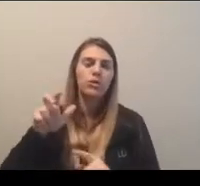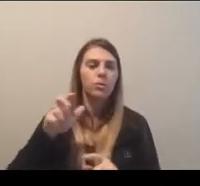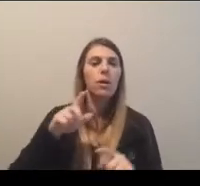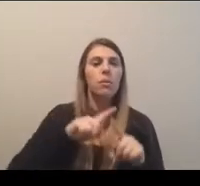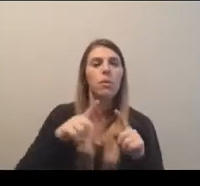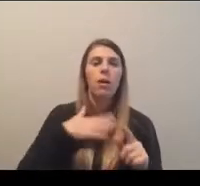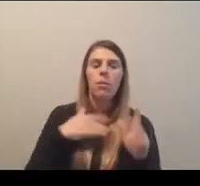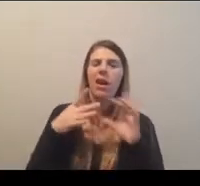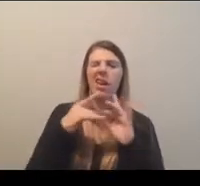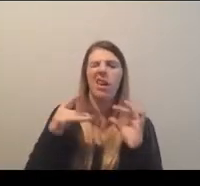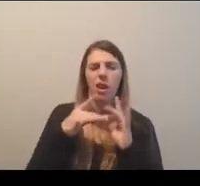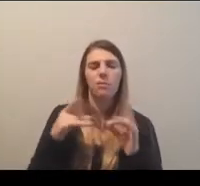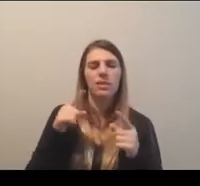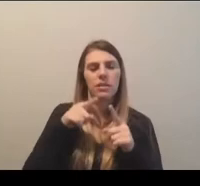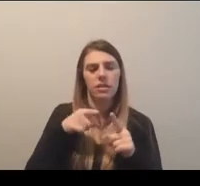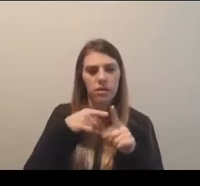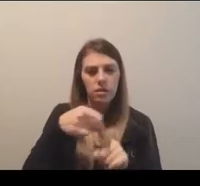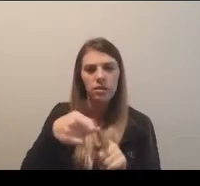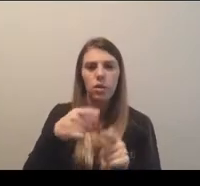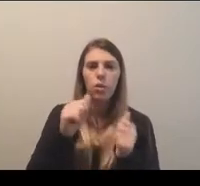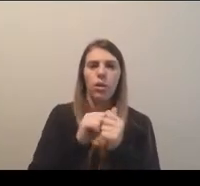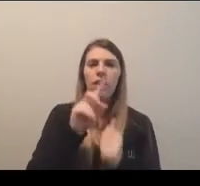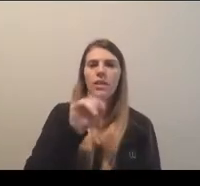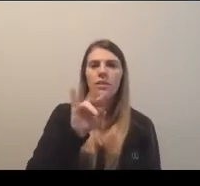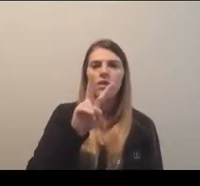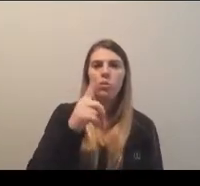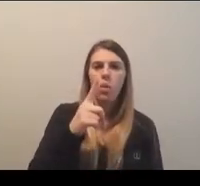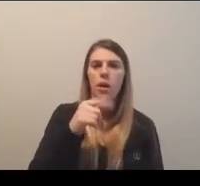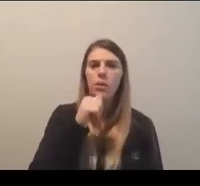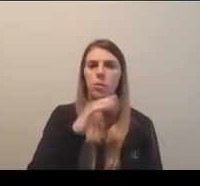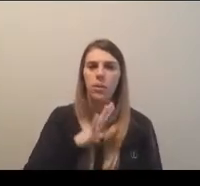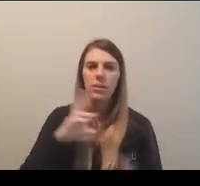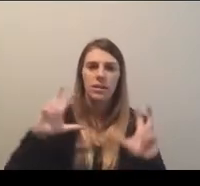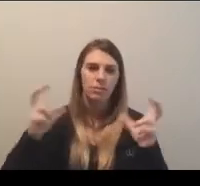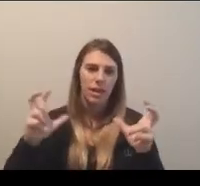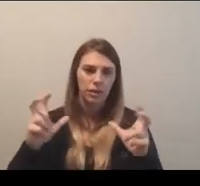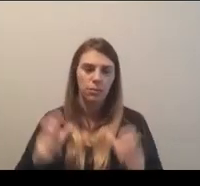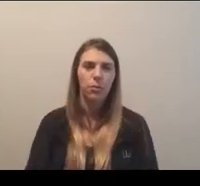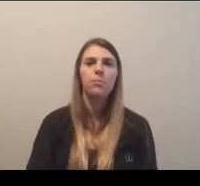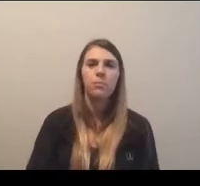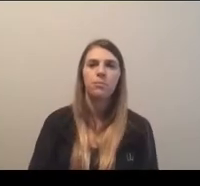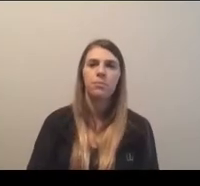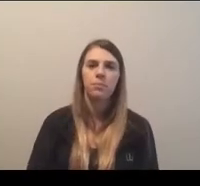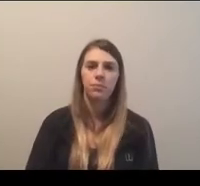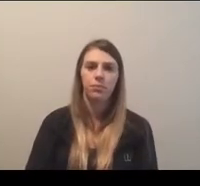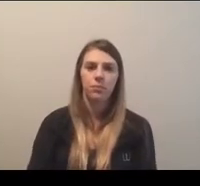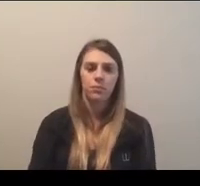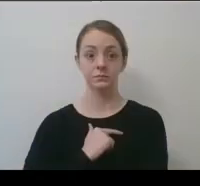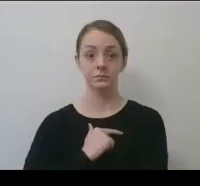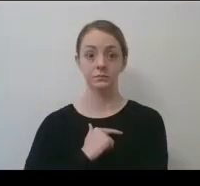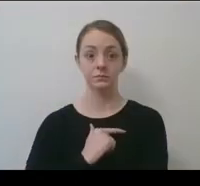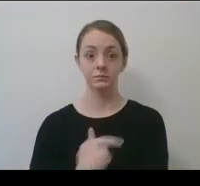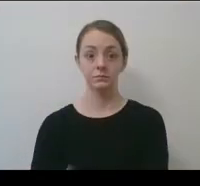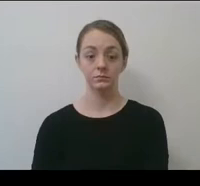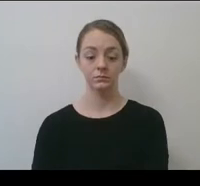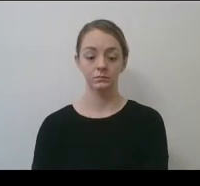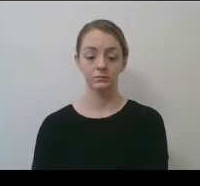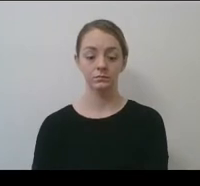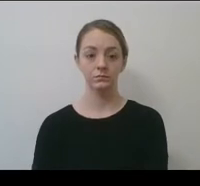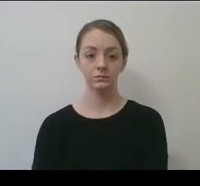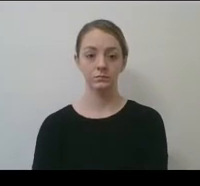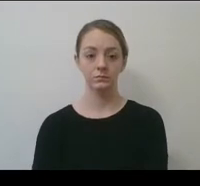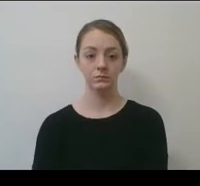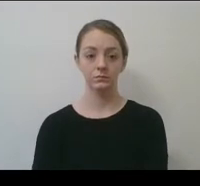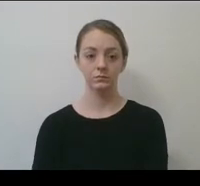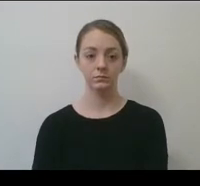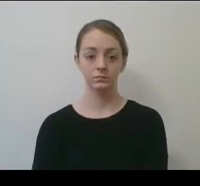comments there were very detailed about the Division I Women's Basketball Championship. Lynn, thank you so much for those very specific